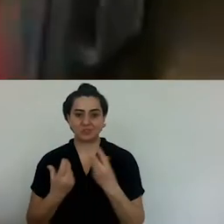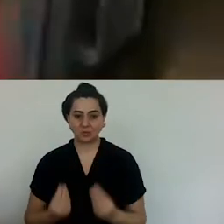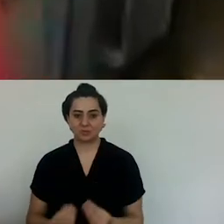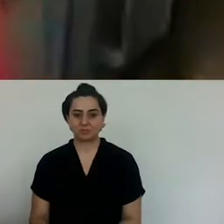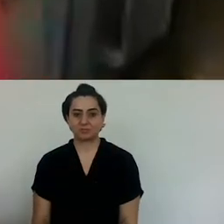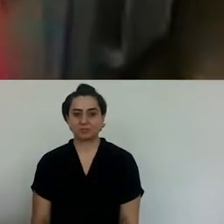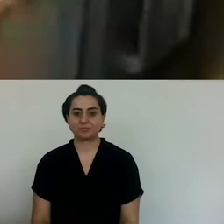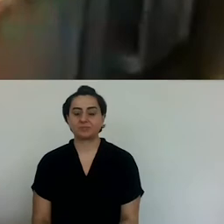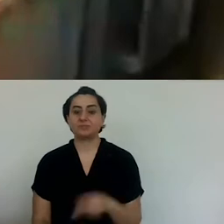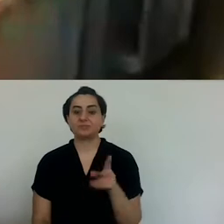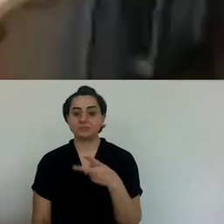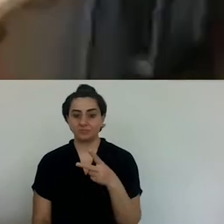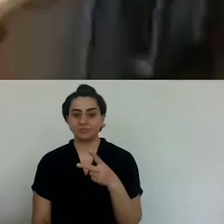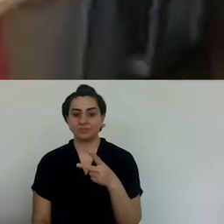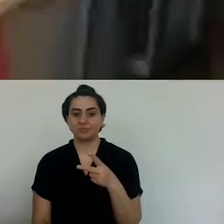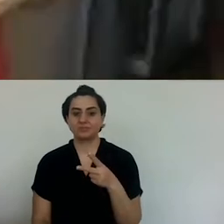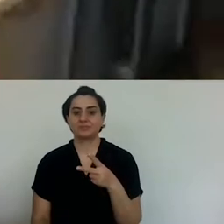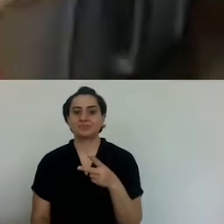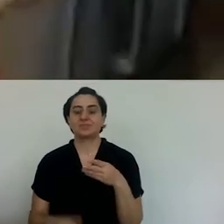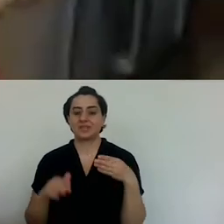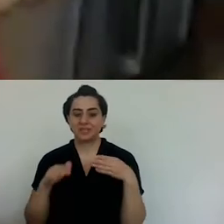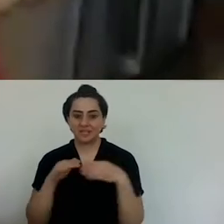But this is no longer the case.